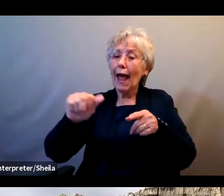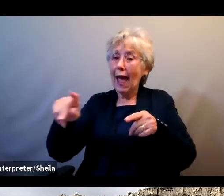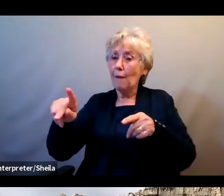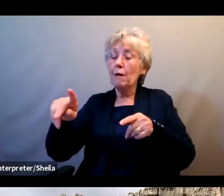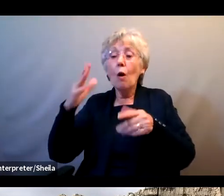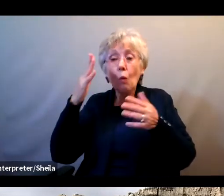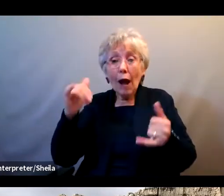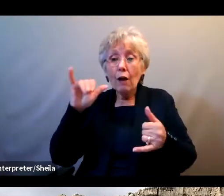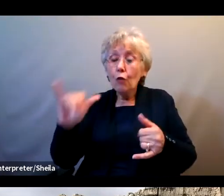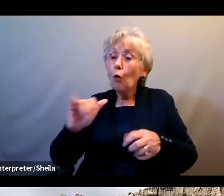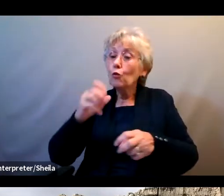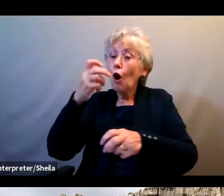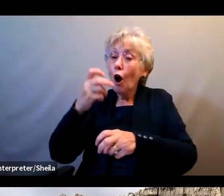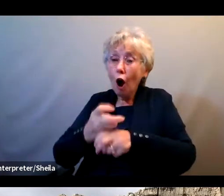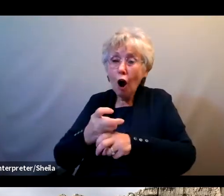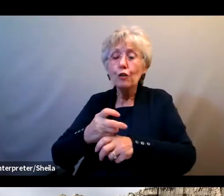hard to reverse.